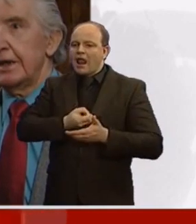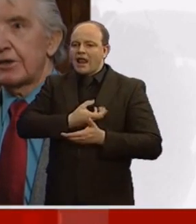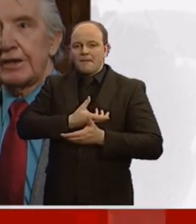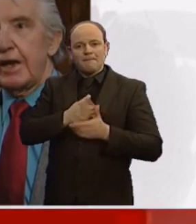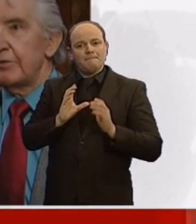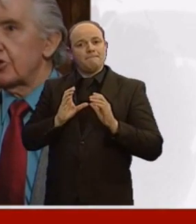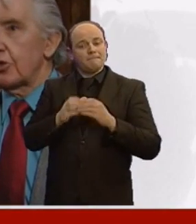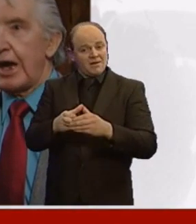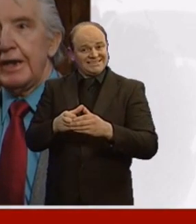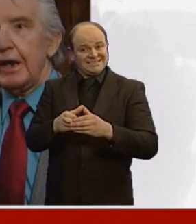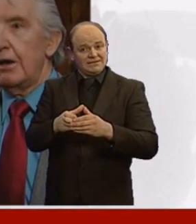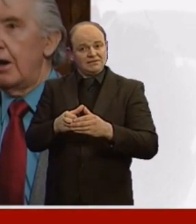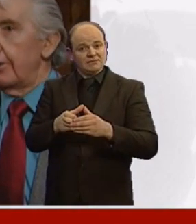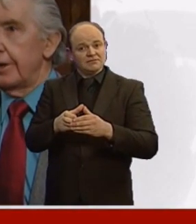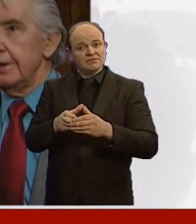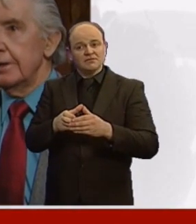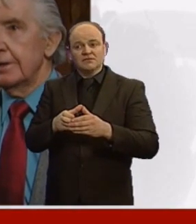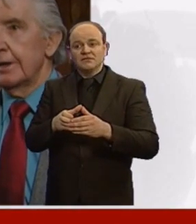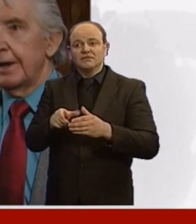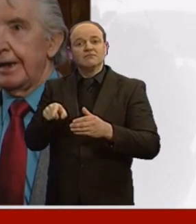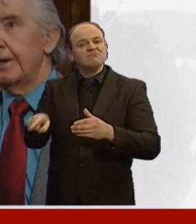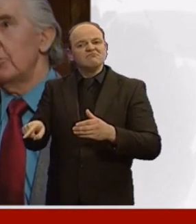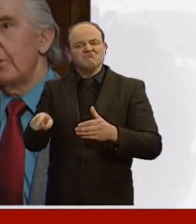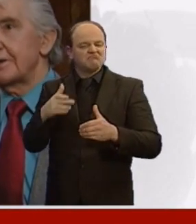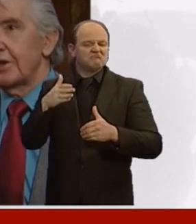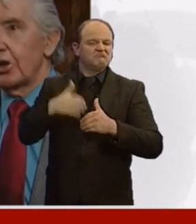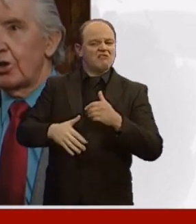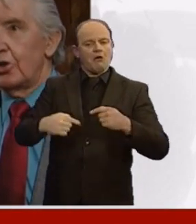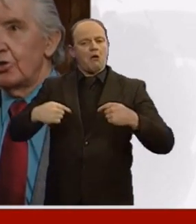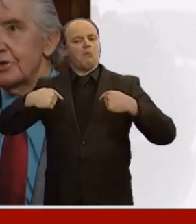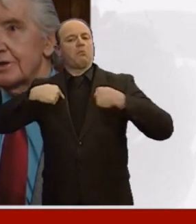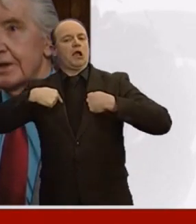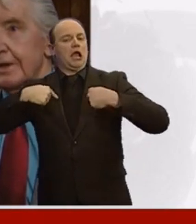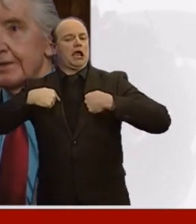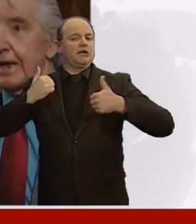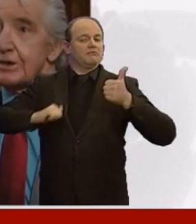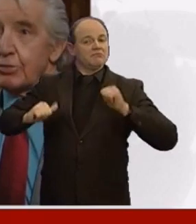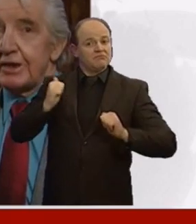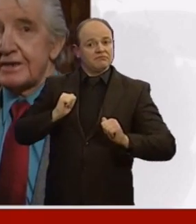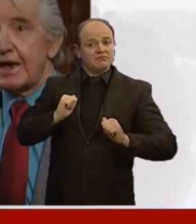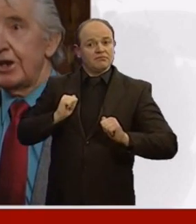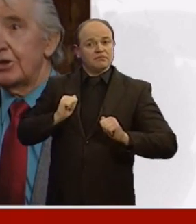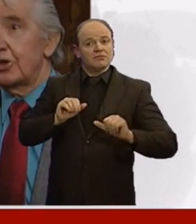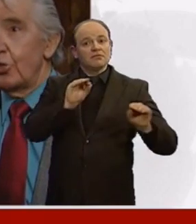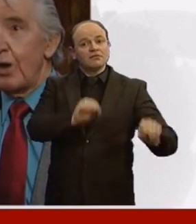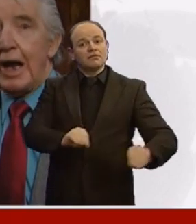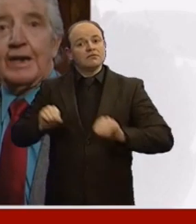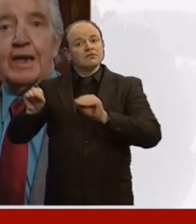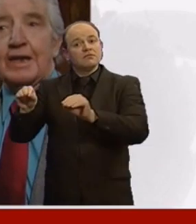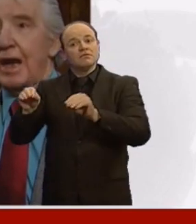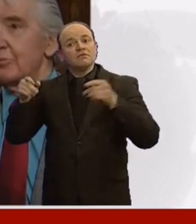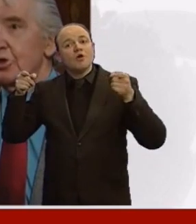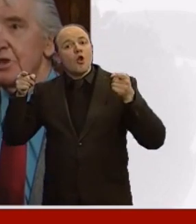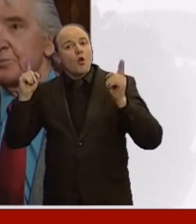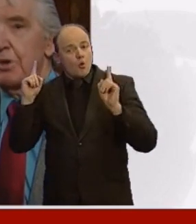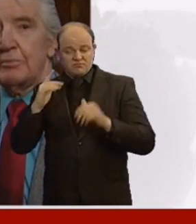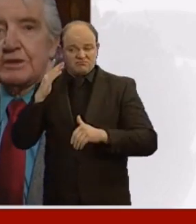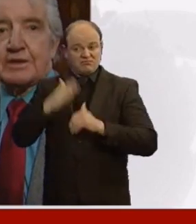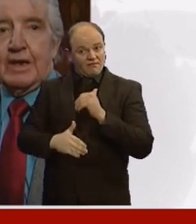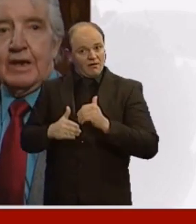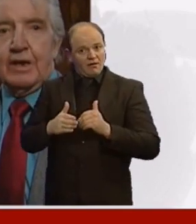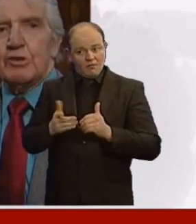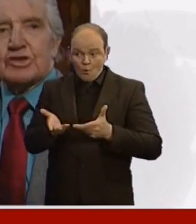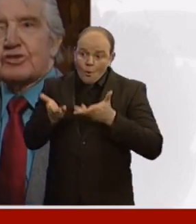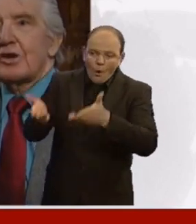Party that never took any honour, he never went in the Lords, that's what he said he'd do and he kept to his